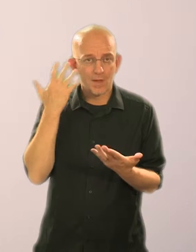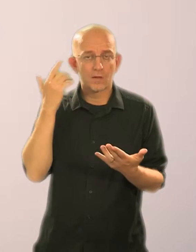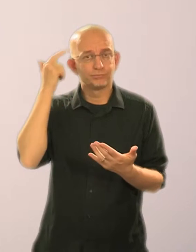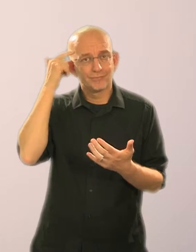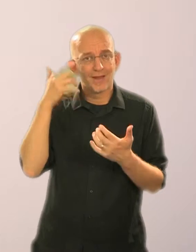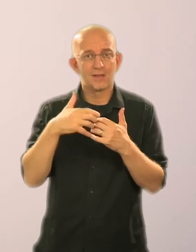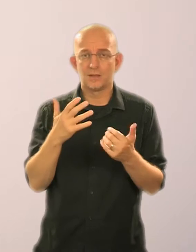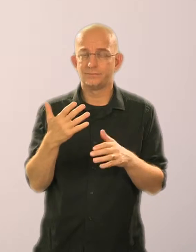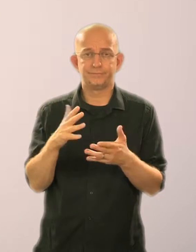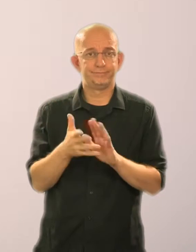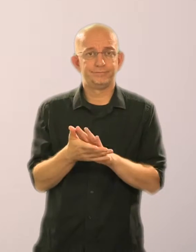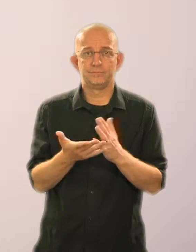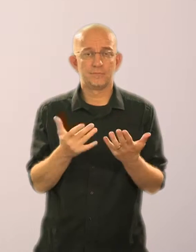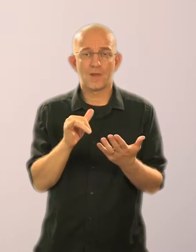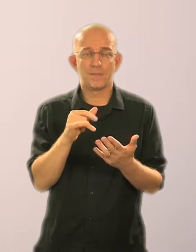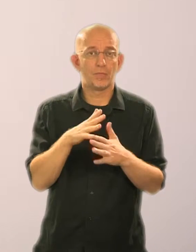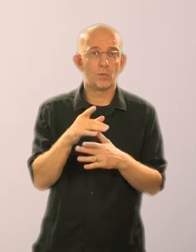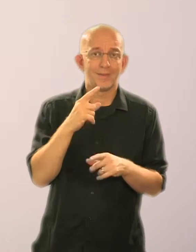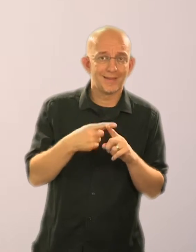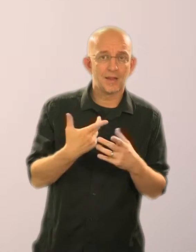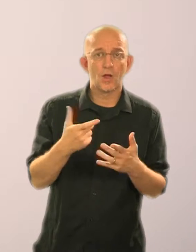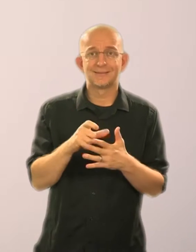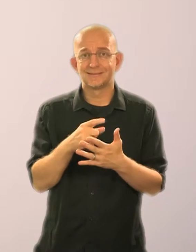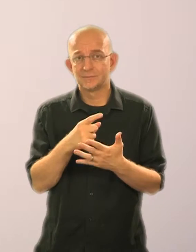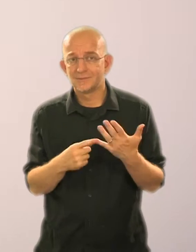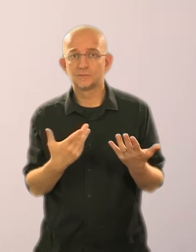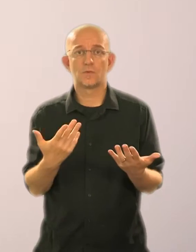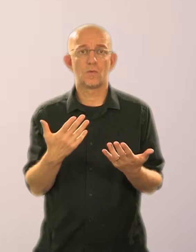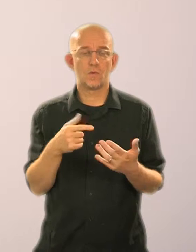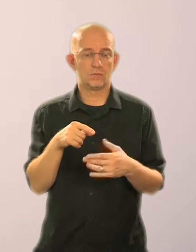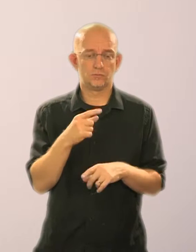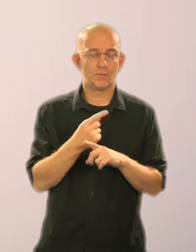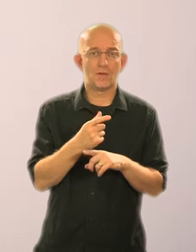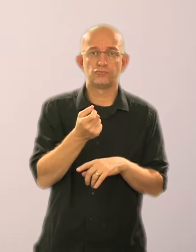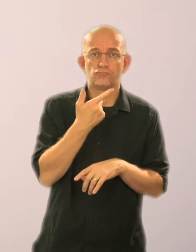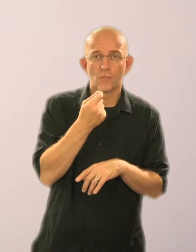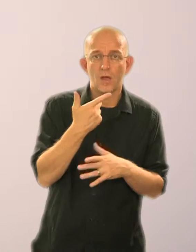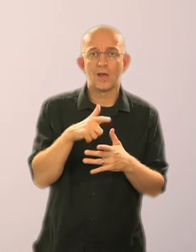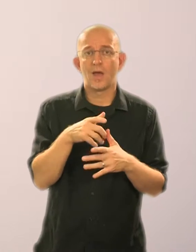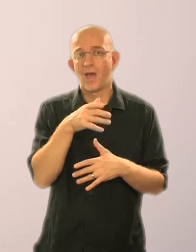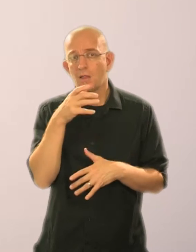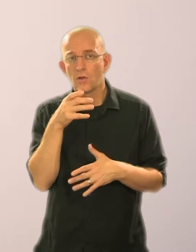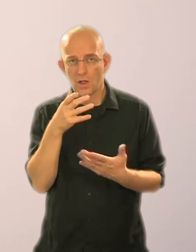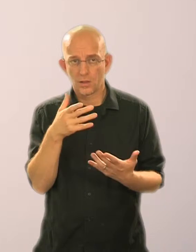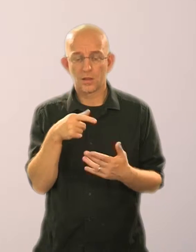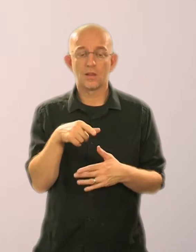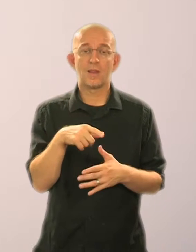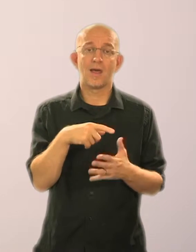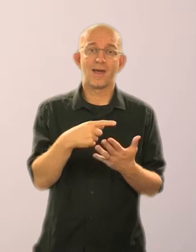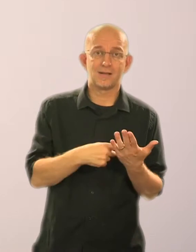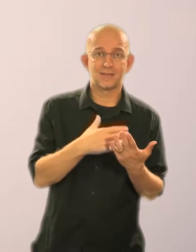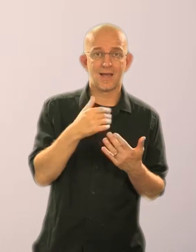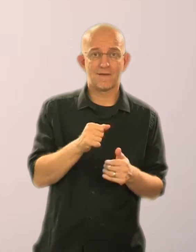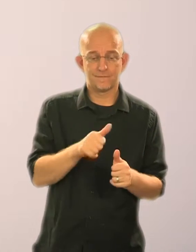illness or disability, or the effects of drugs or alcohol. The Act is underpinned by five